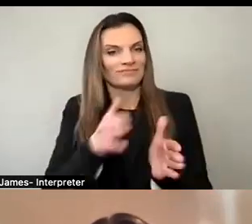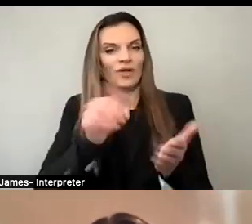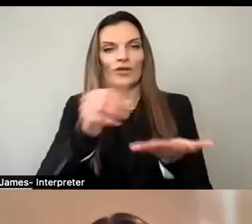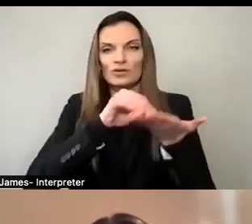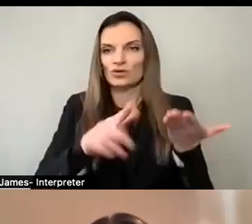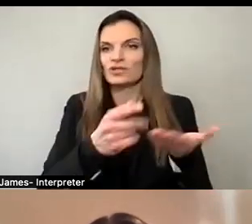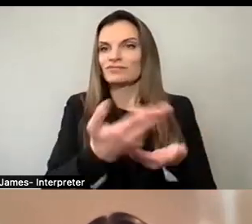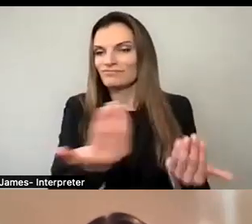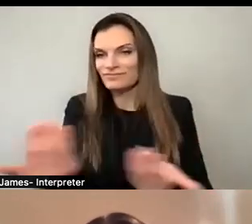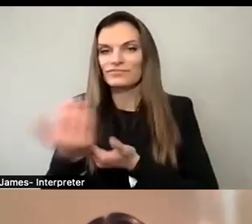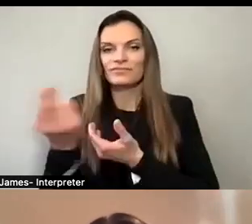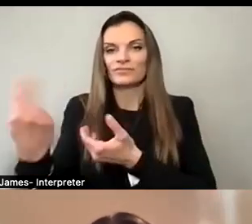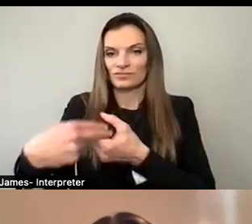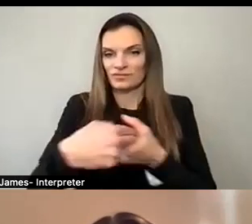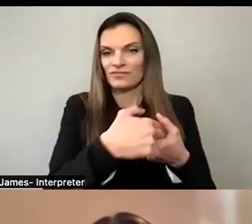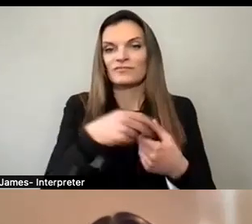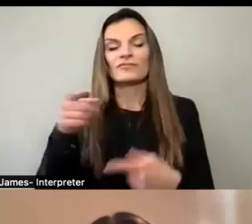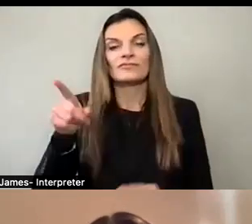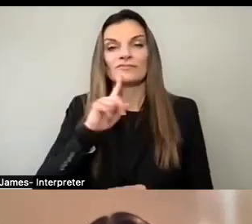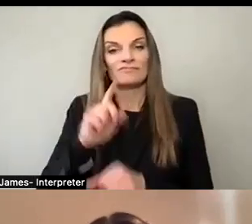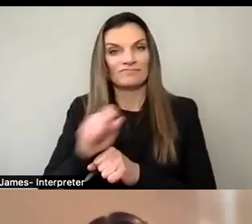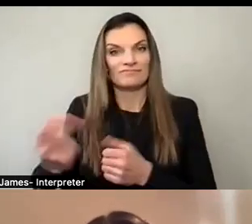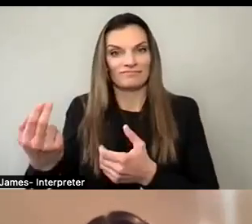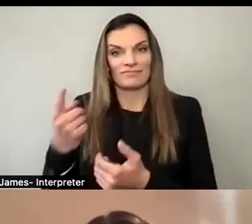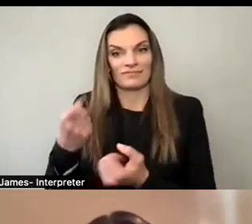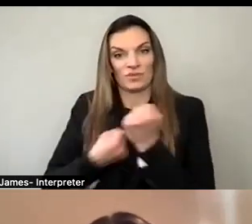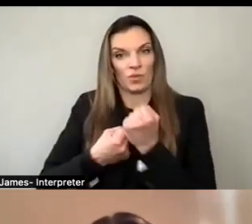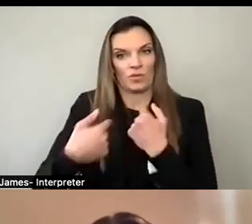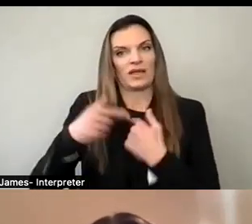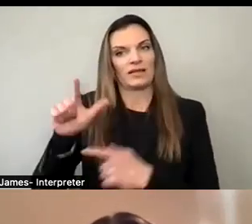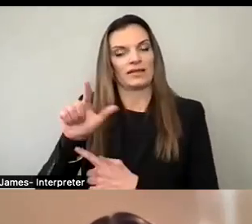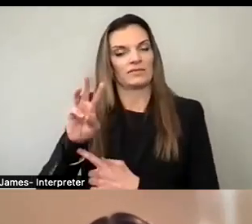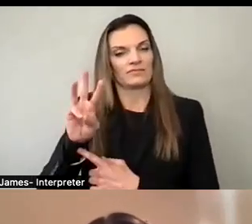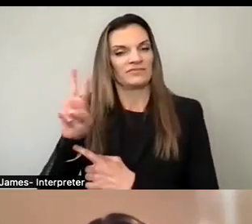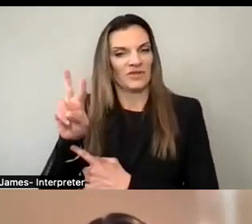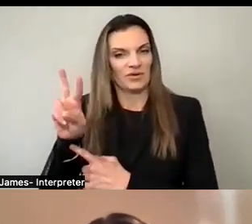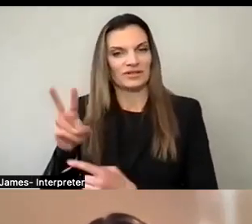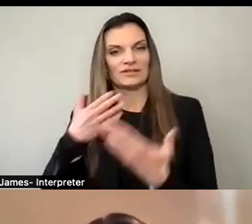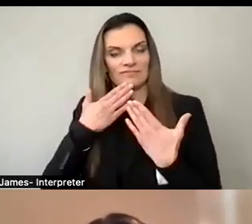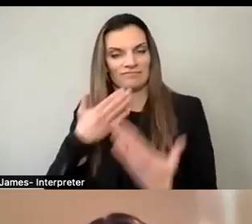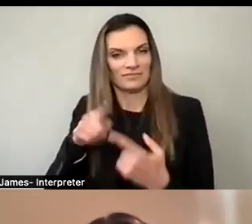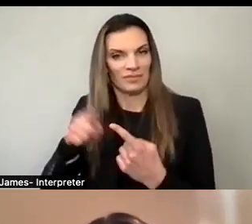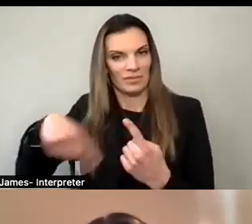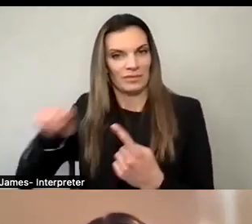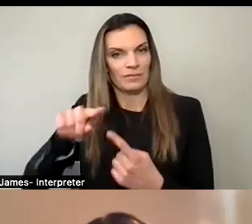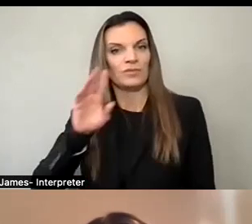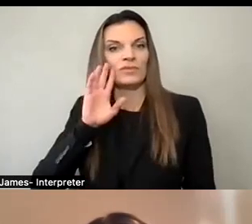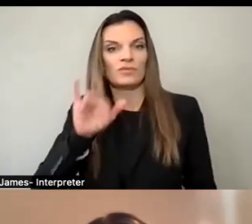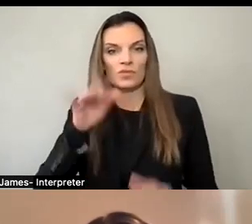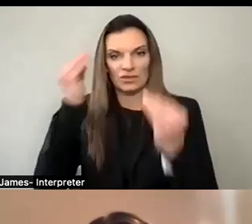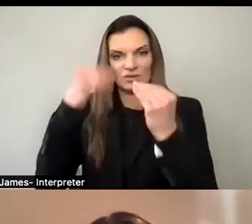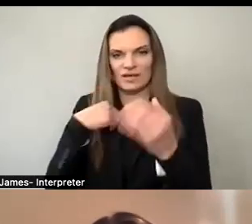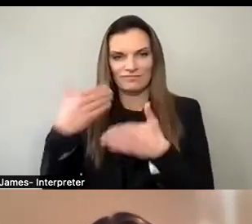accomplish my goals such as the Students Inside Albany Conference coming up in May, which is going to directly teach me about the legislative process in New York.